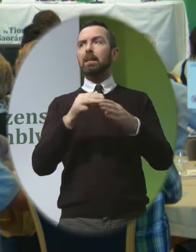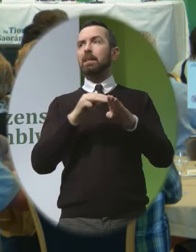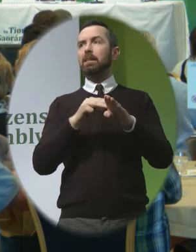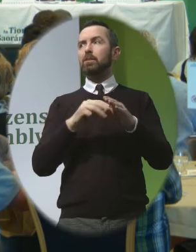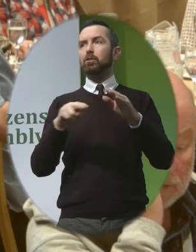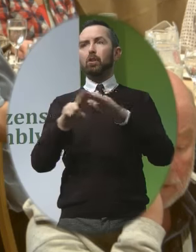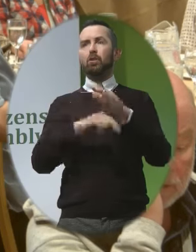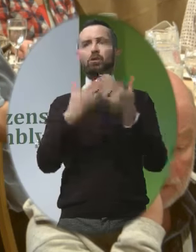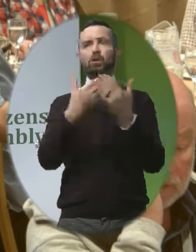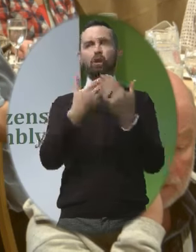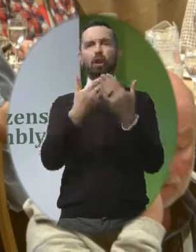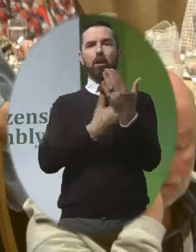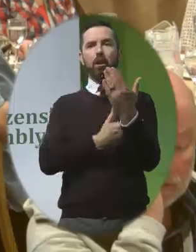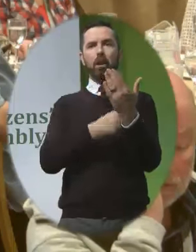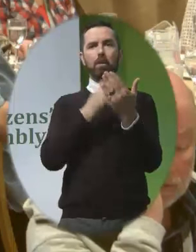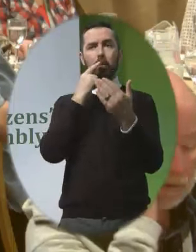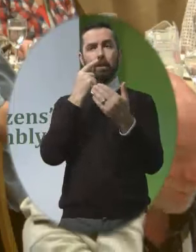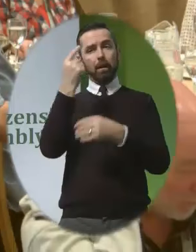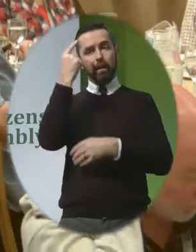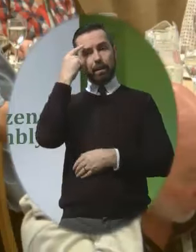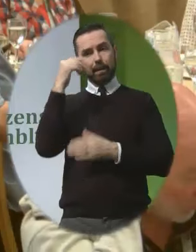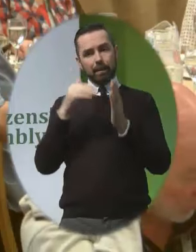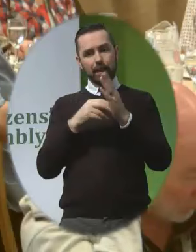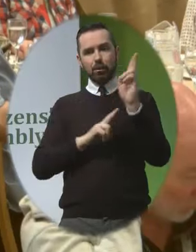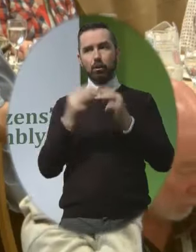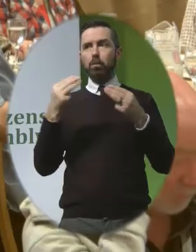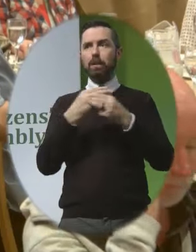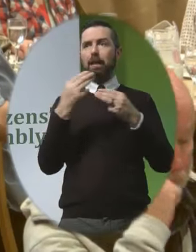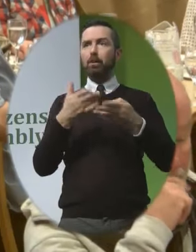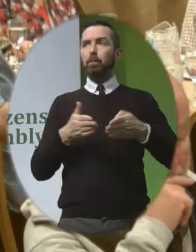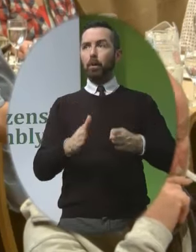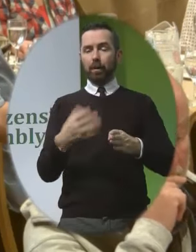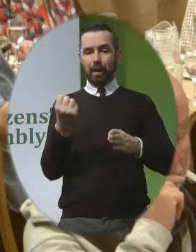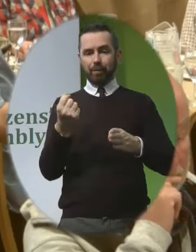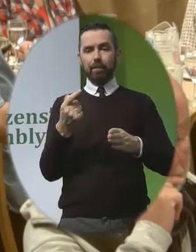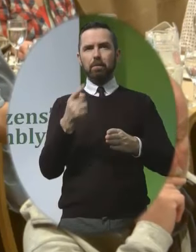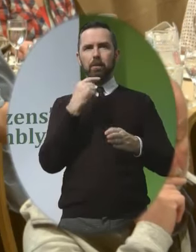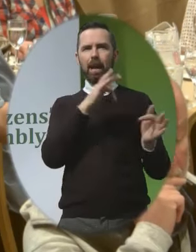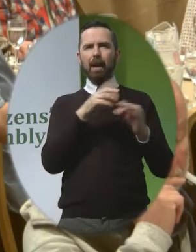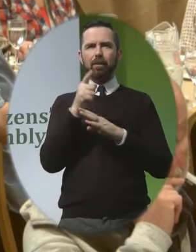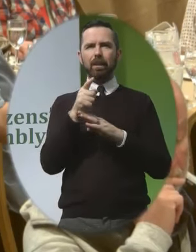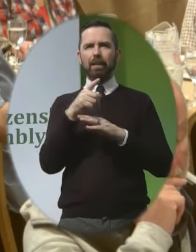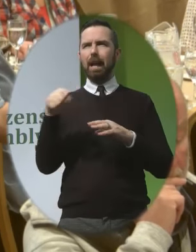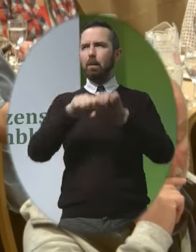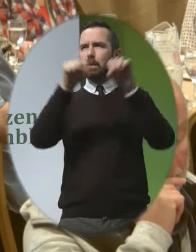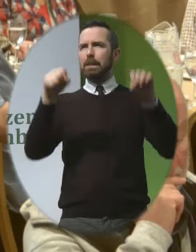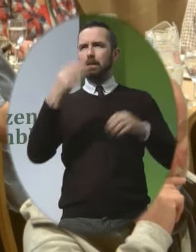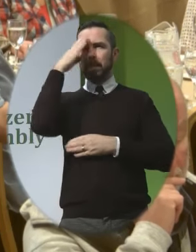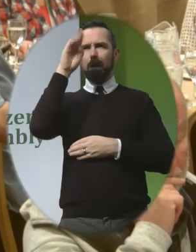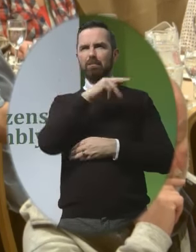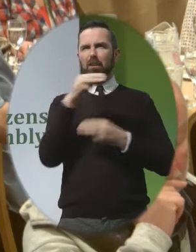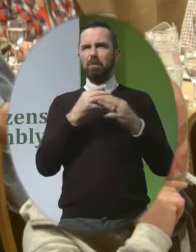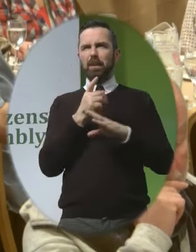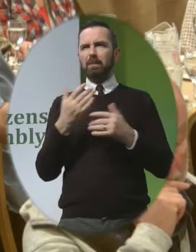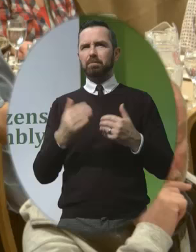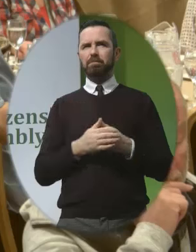would argue that their birth is protected But I don't think we really care so much after that I think our state, our system, our